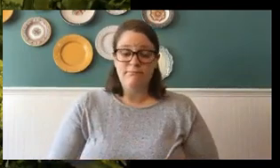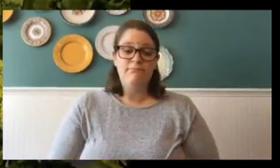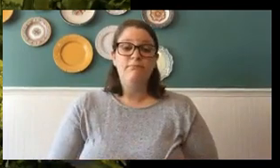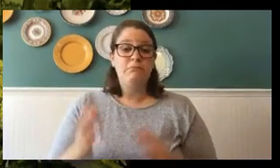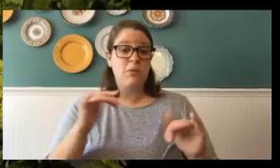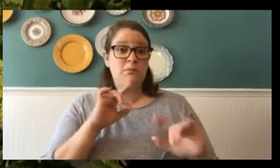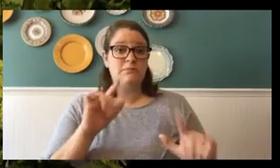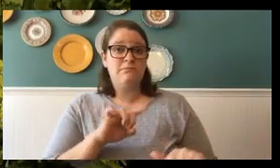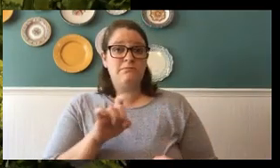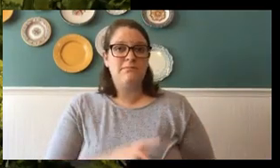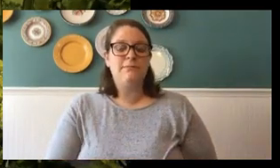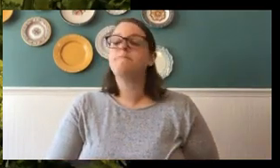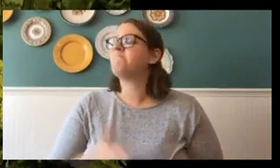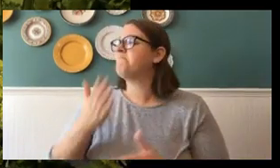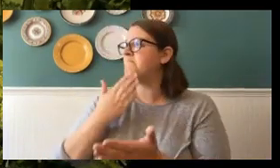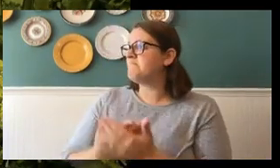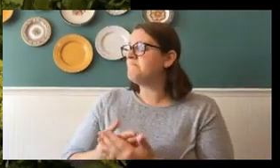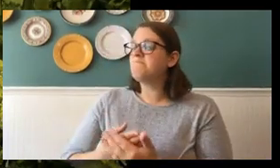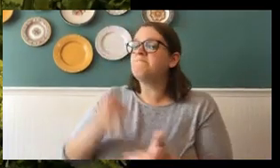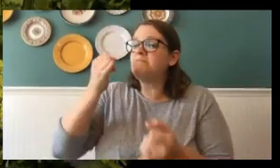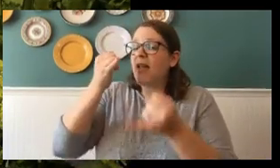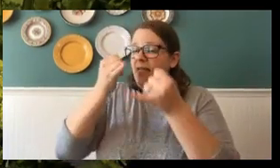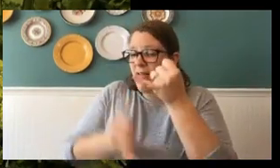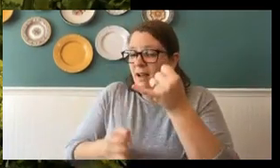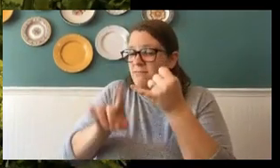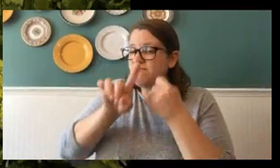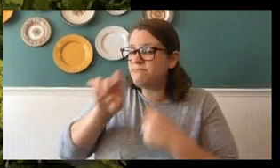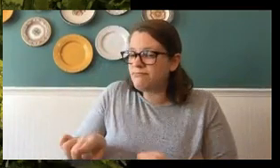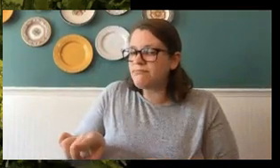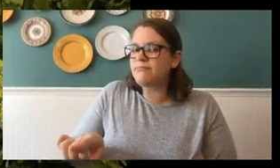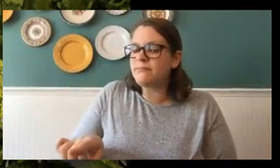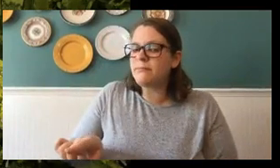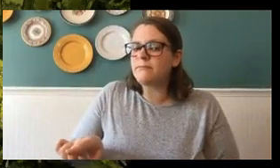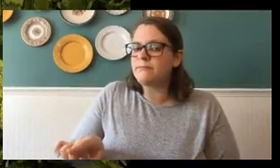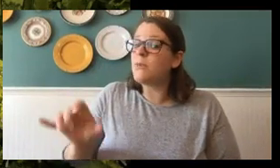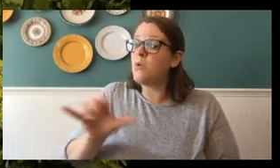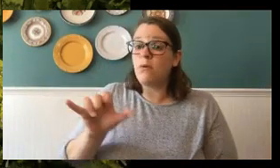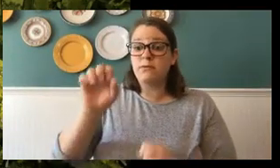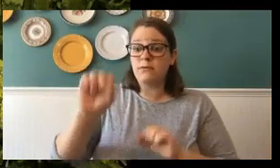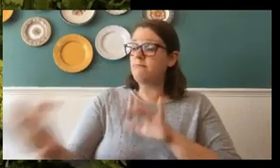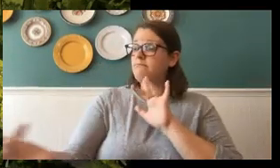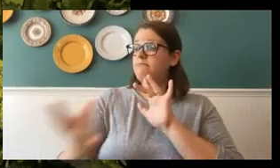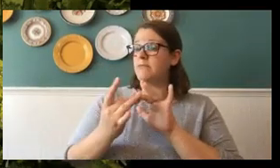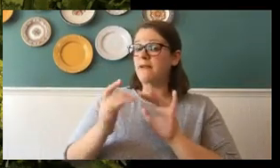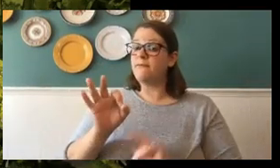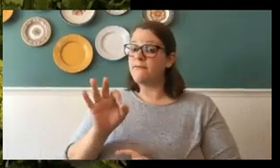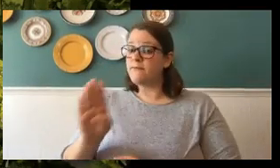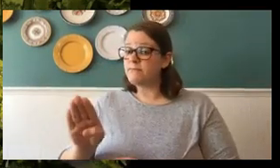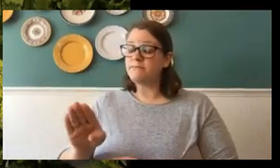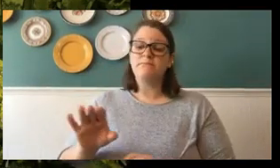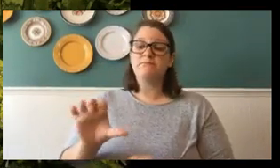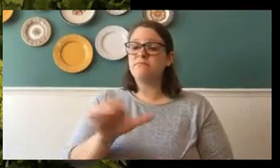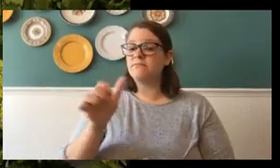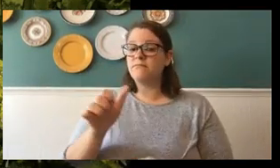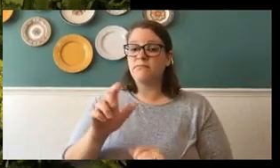question. Very good. Final question. There's been lots of questions, but you can also reach out to us on Facebook or any of the other medias